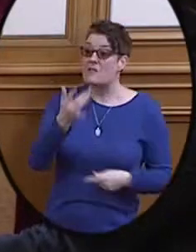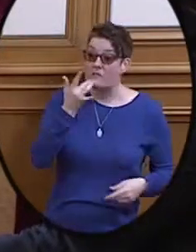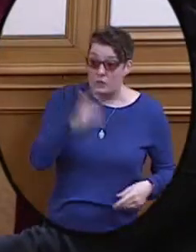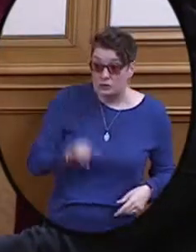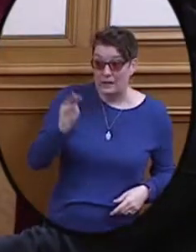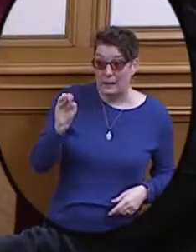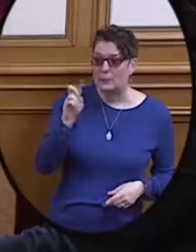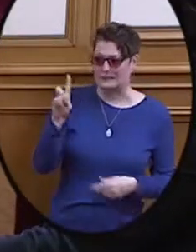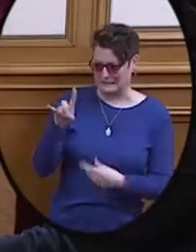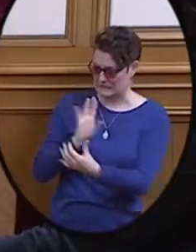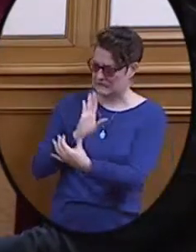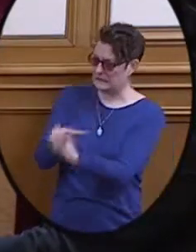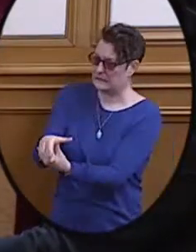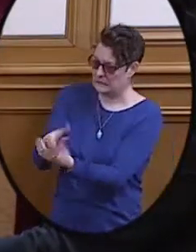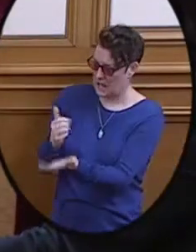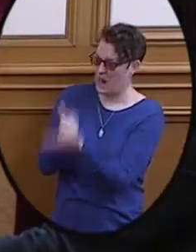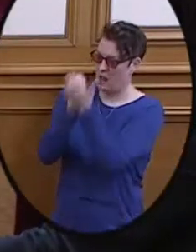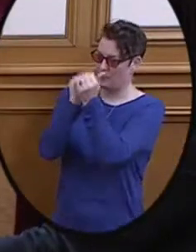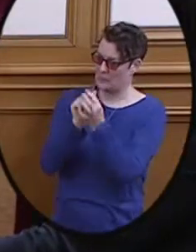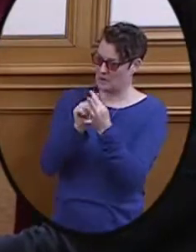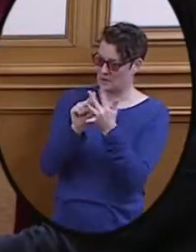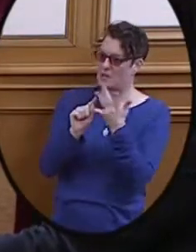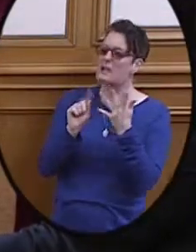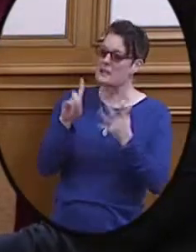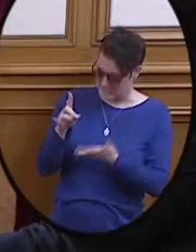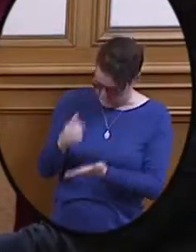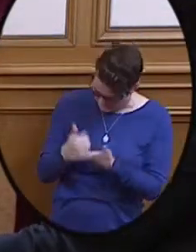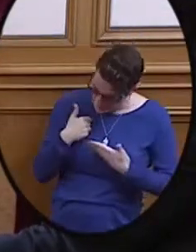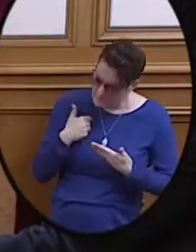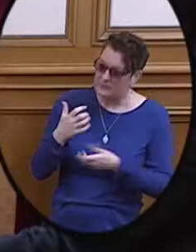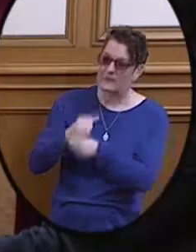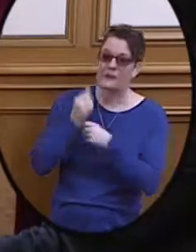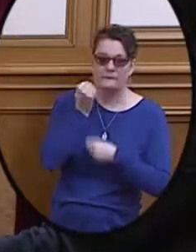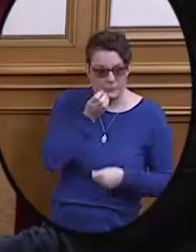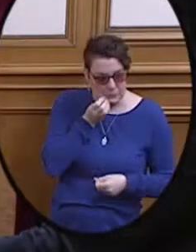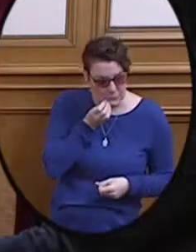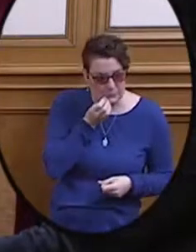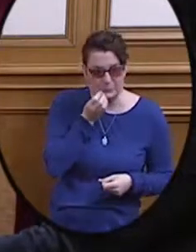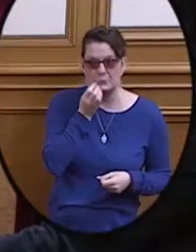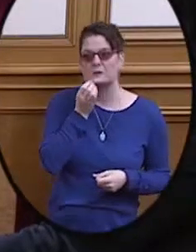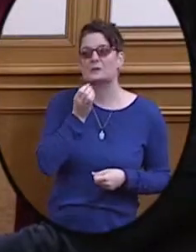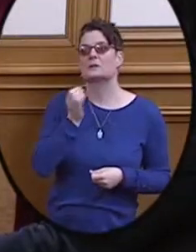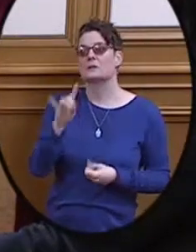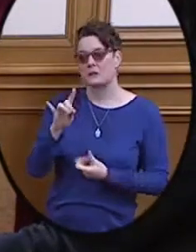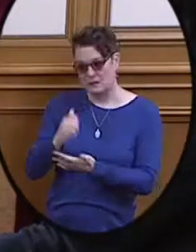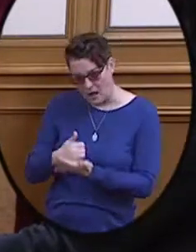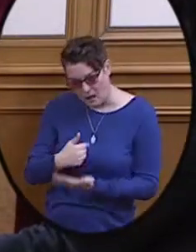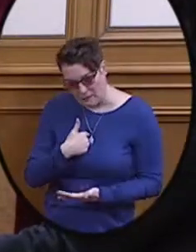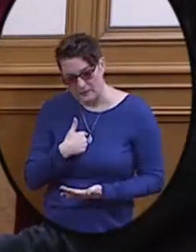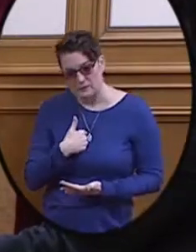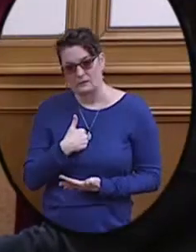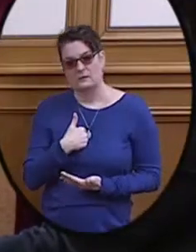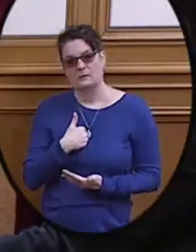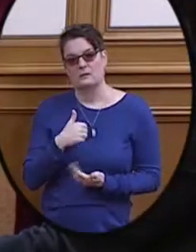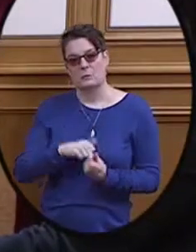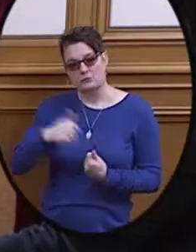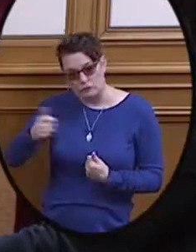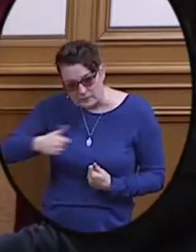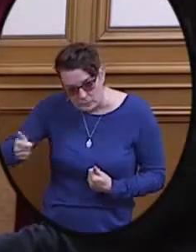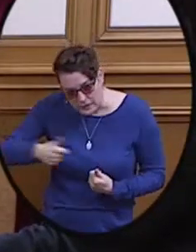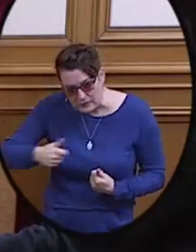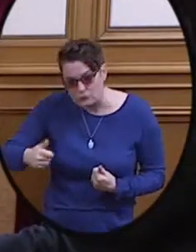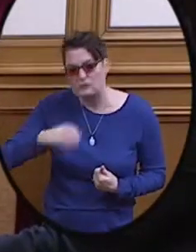MOD stepped in for some of these issues and did help me get the food that I needed. They did help me with transportation